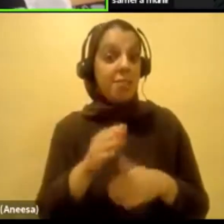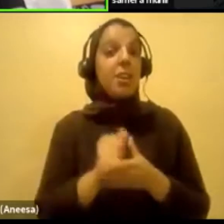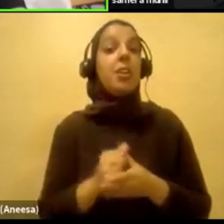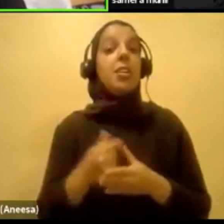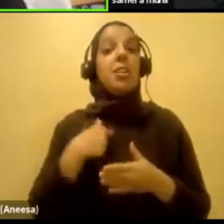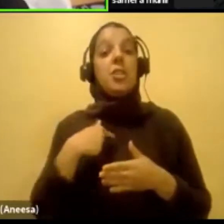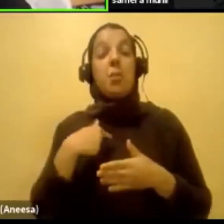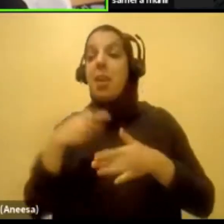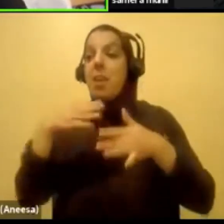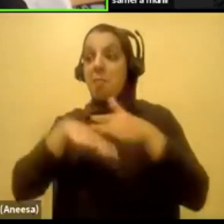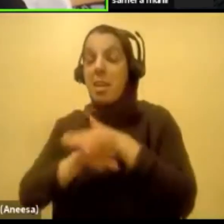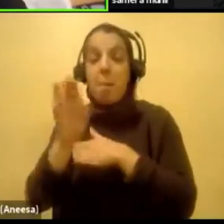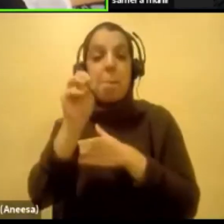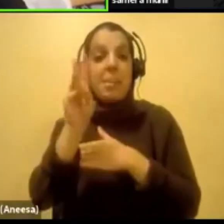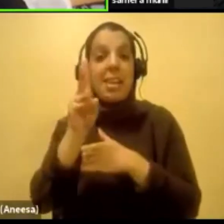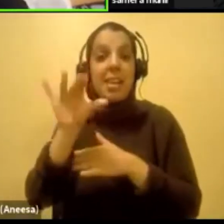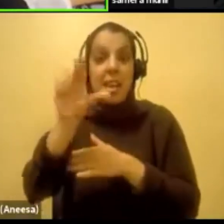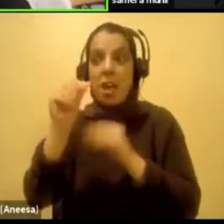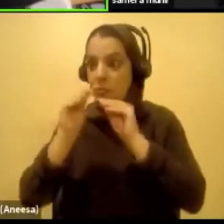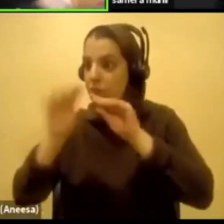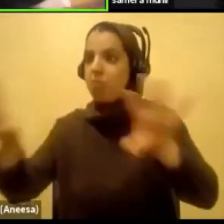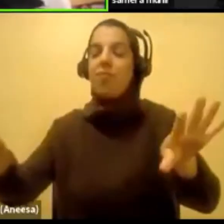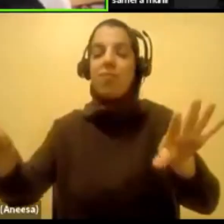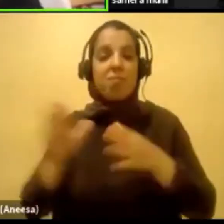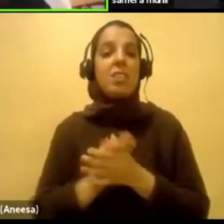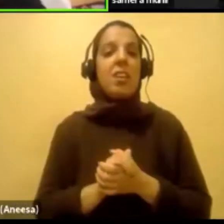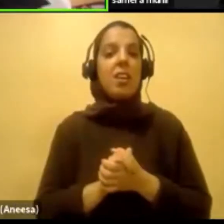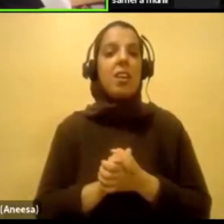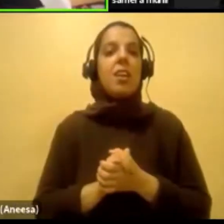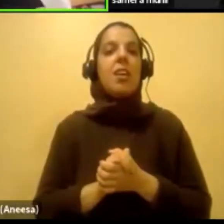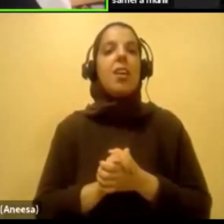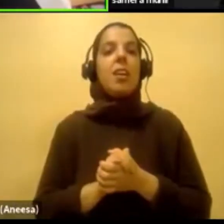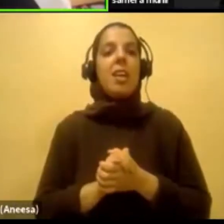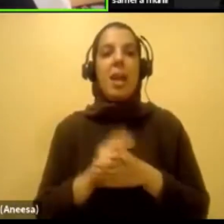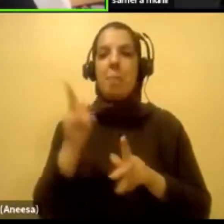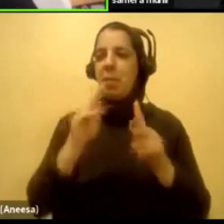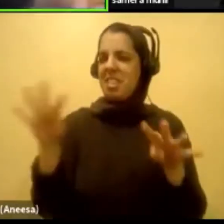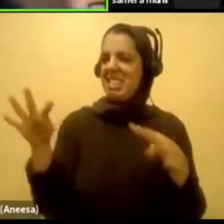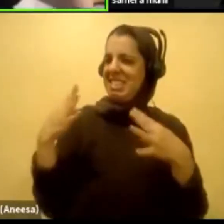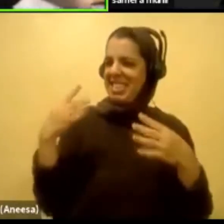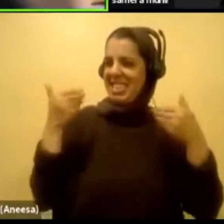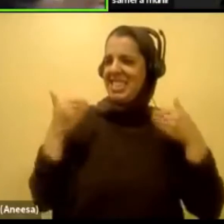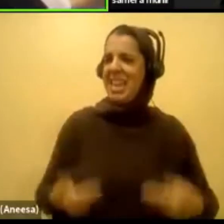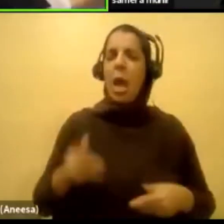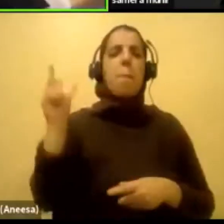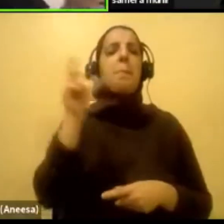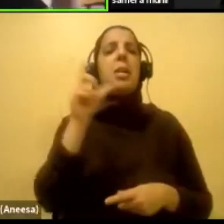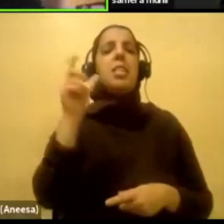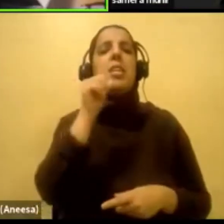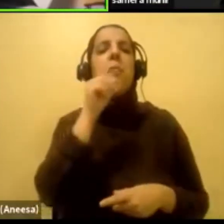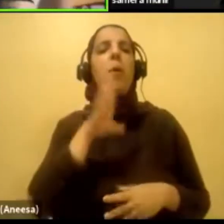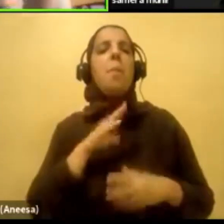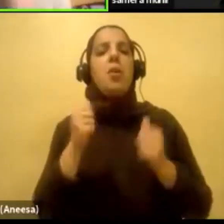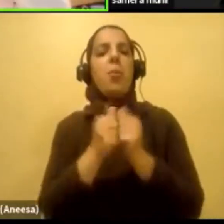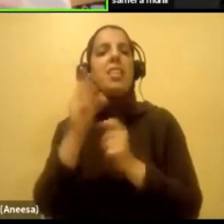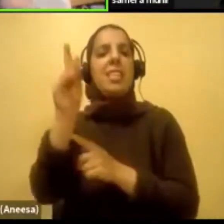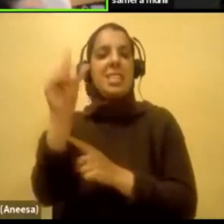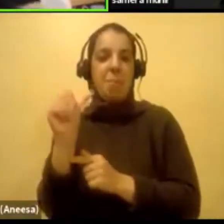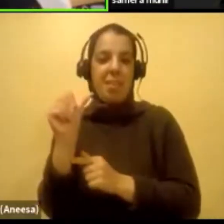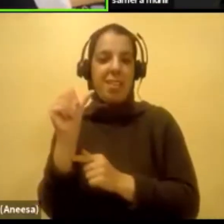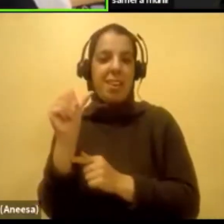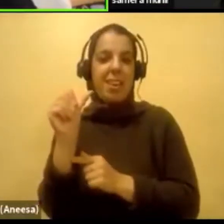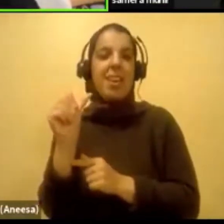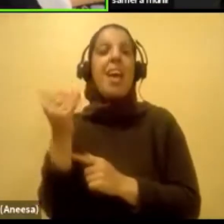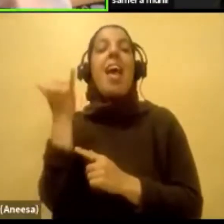media more and putting my name out there. And I say I'm a Muslim woman with a disability. They will erase Muslim and write woman with a disability.